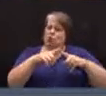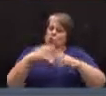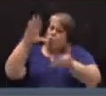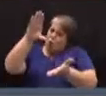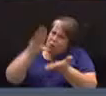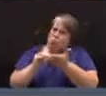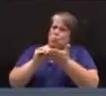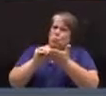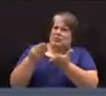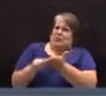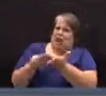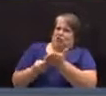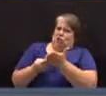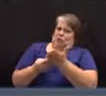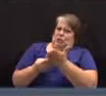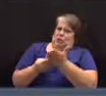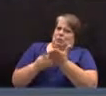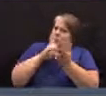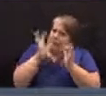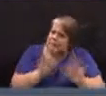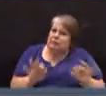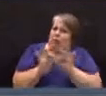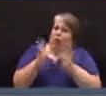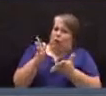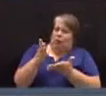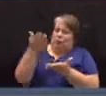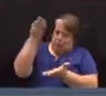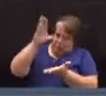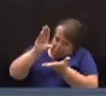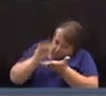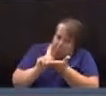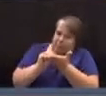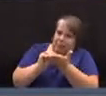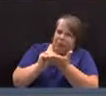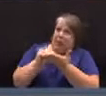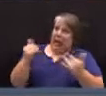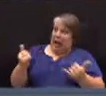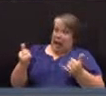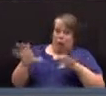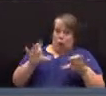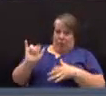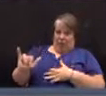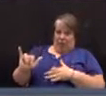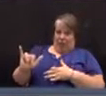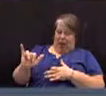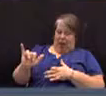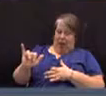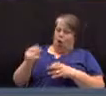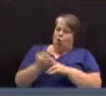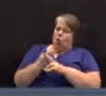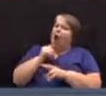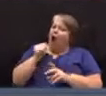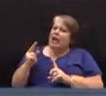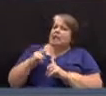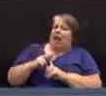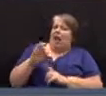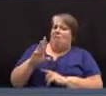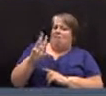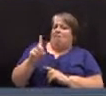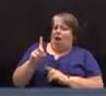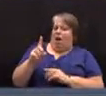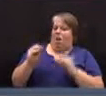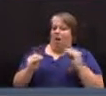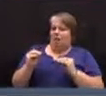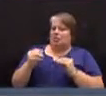significantly. The only way we can do that now is by using the unassigned fund balance. So I suggest we